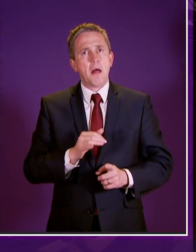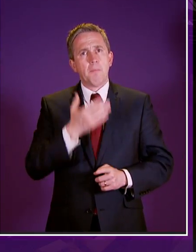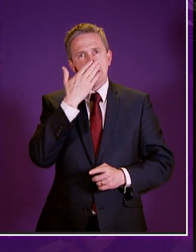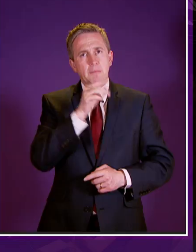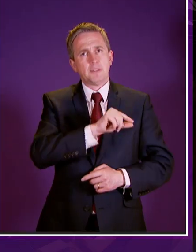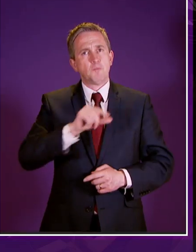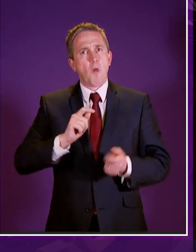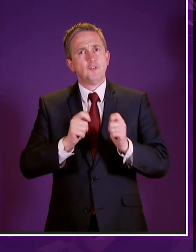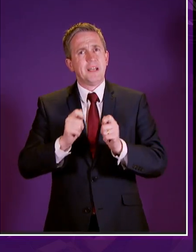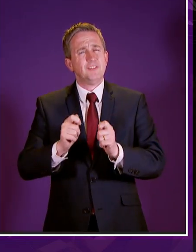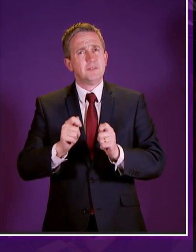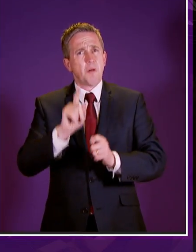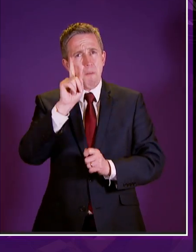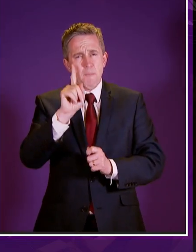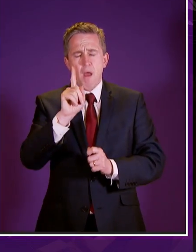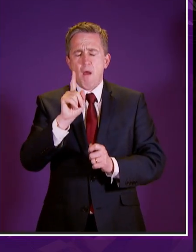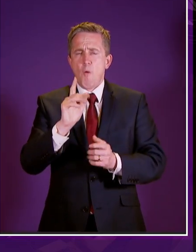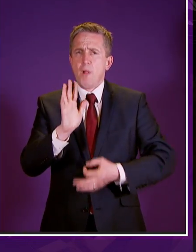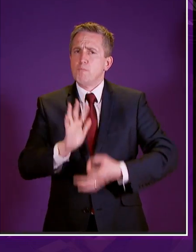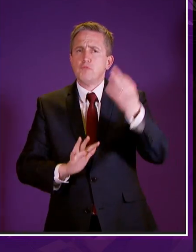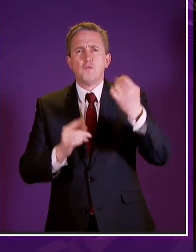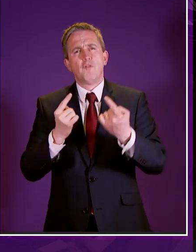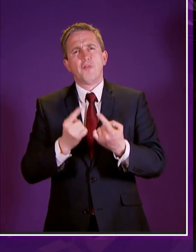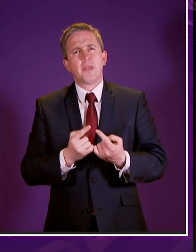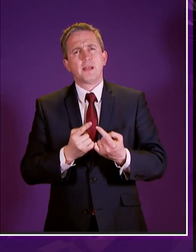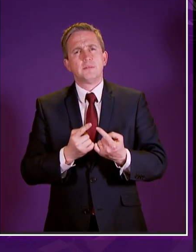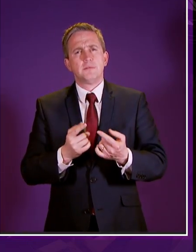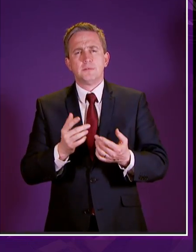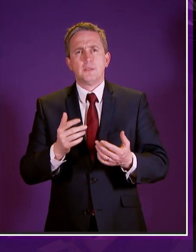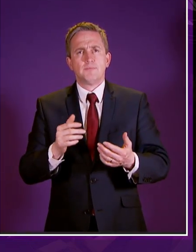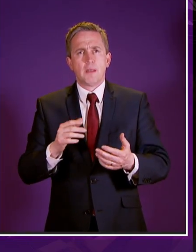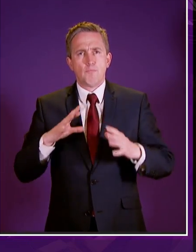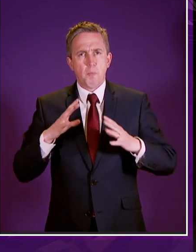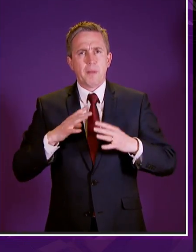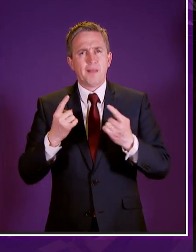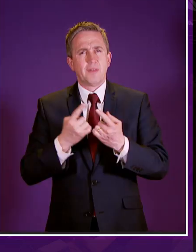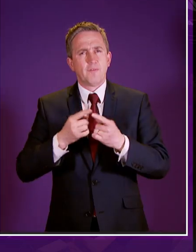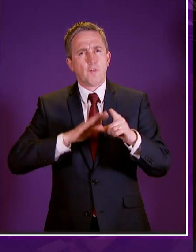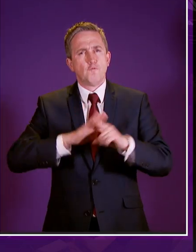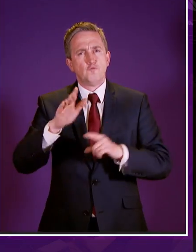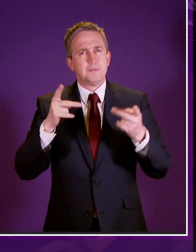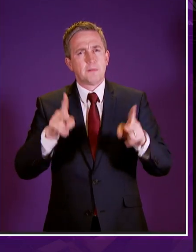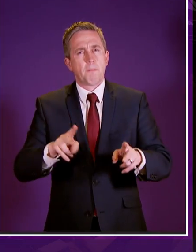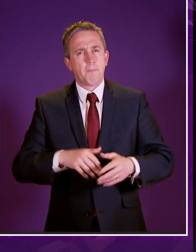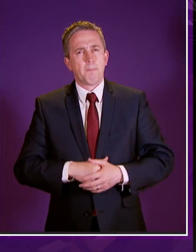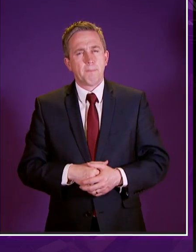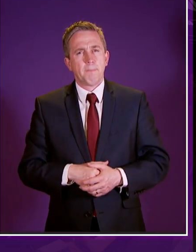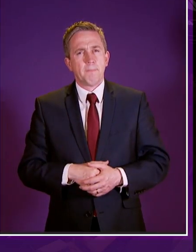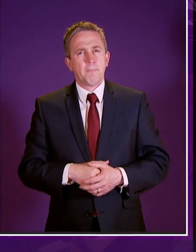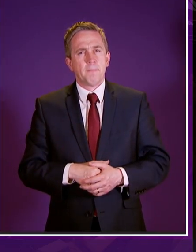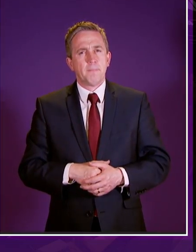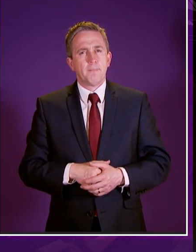changes but they're hugely significant and should improve the new system we do still